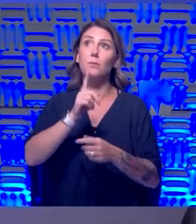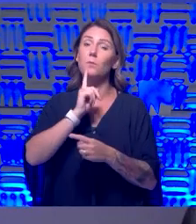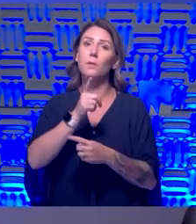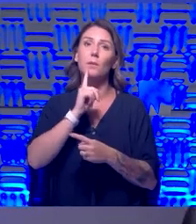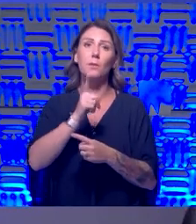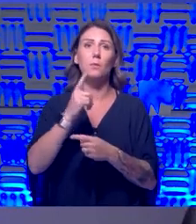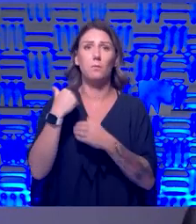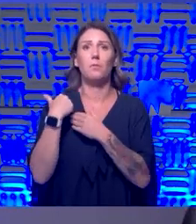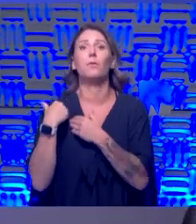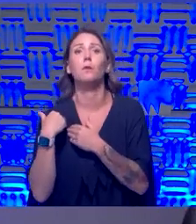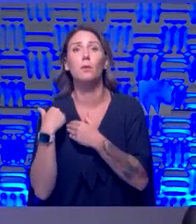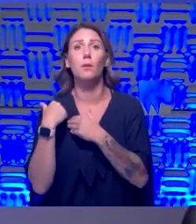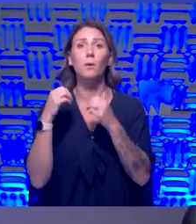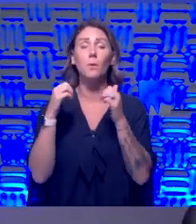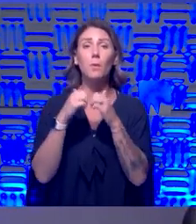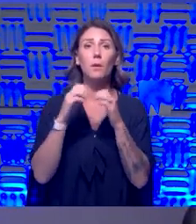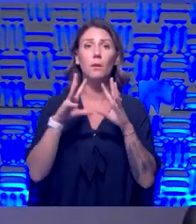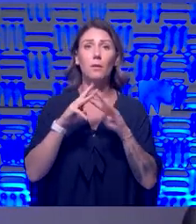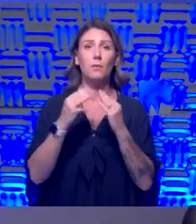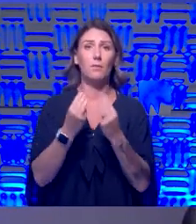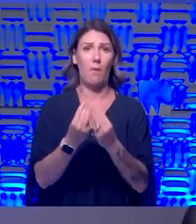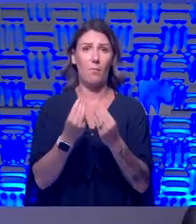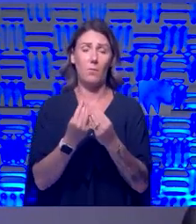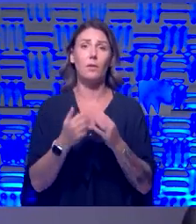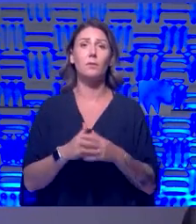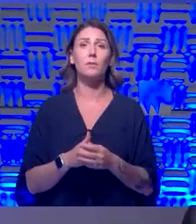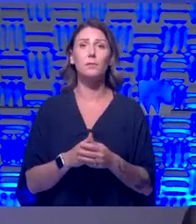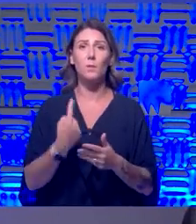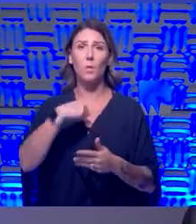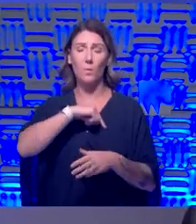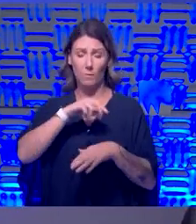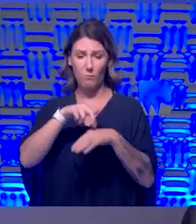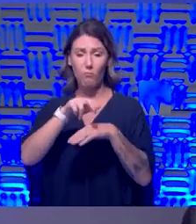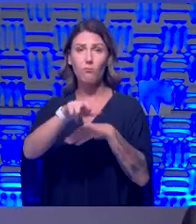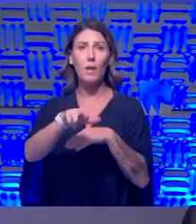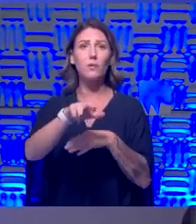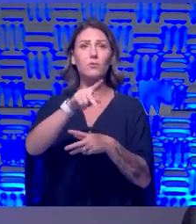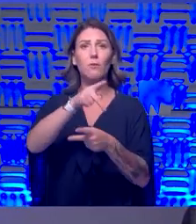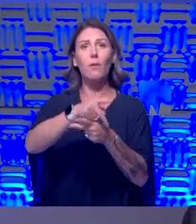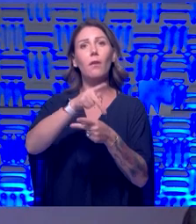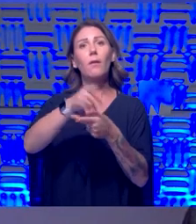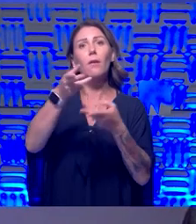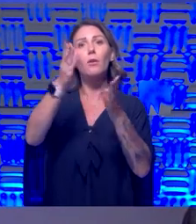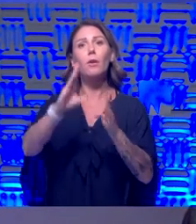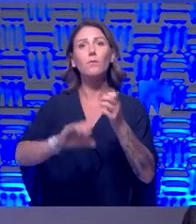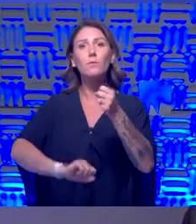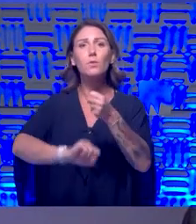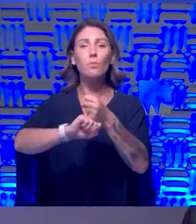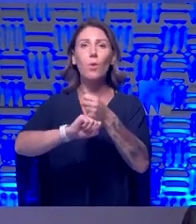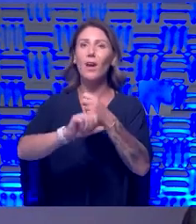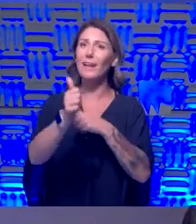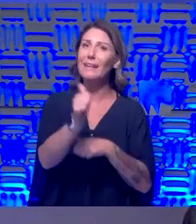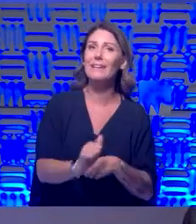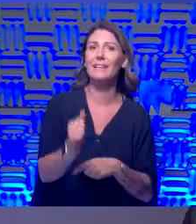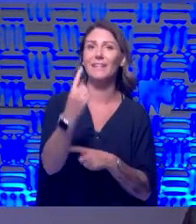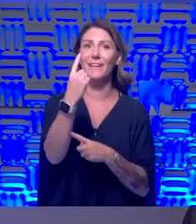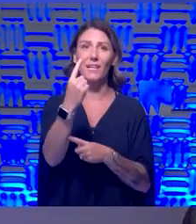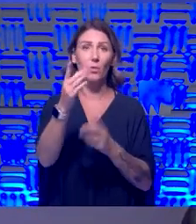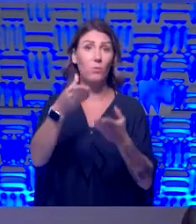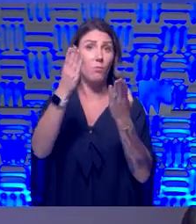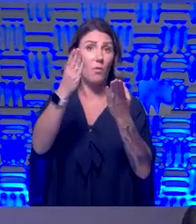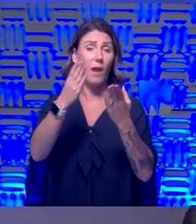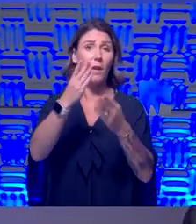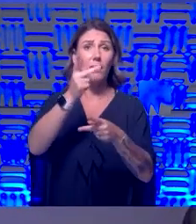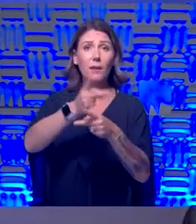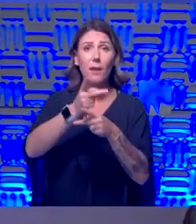taxing on family members. And so earlier we referenced, you know, caregiver support. And I think that it's important that anybody who is providing care